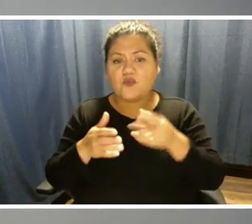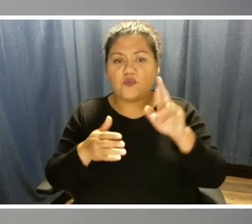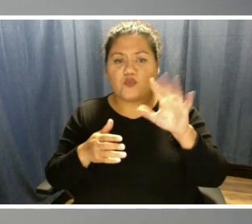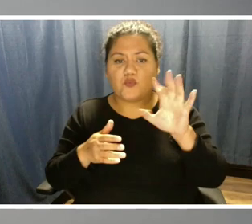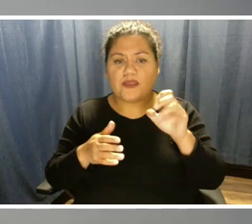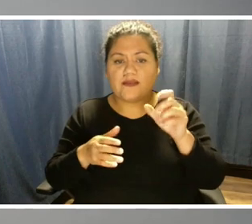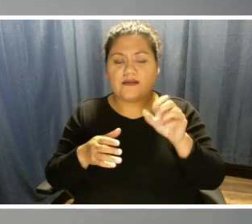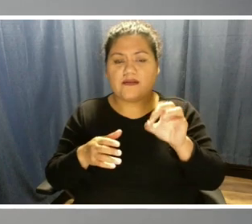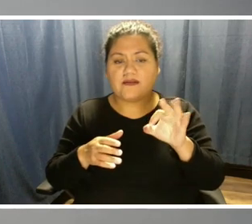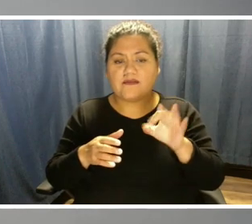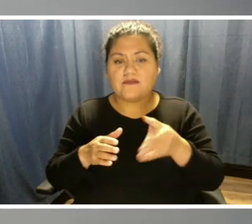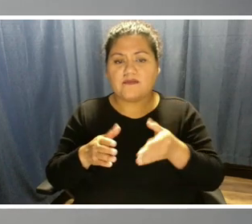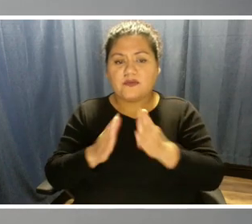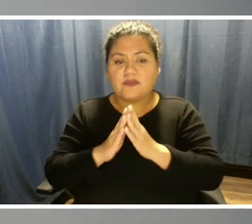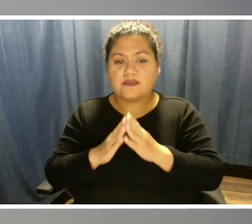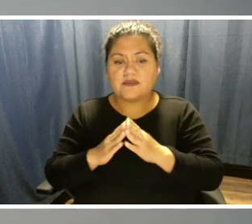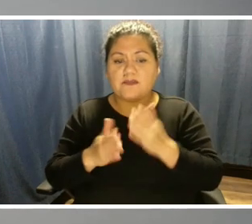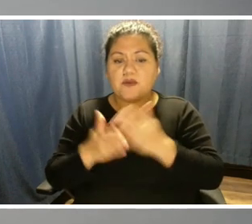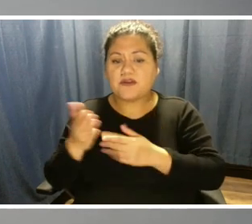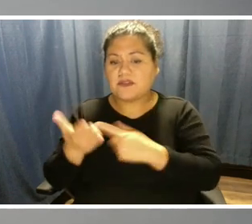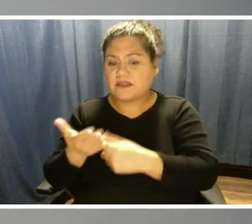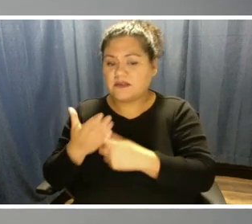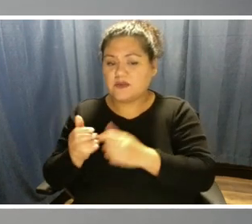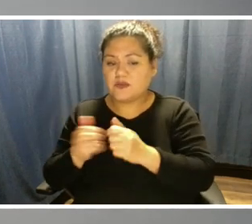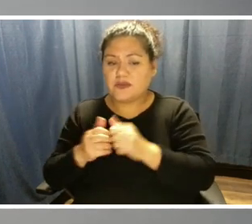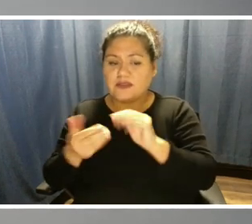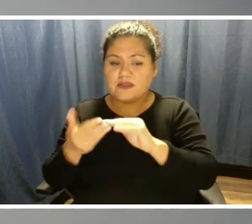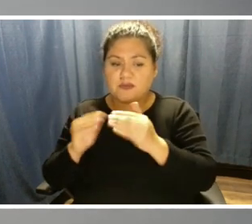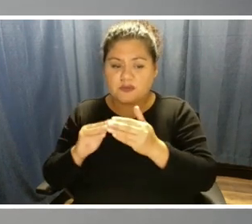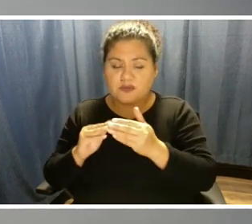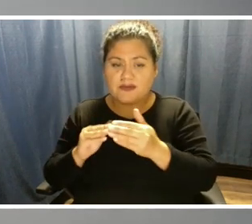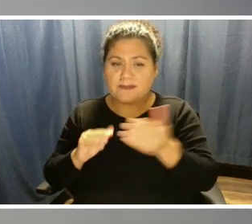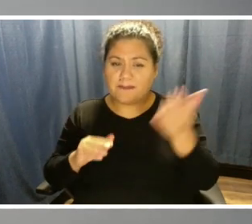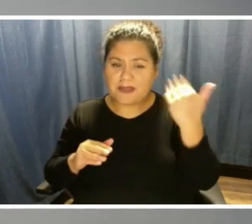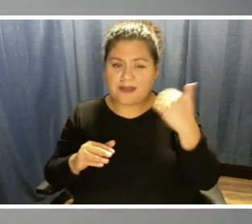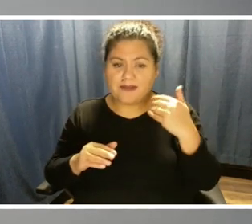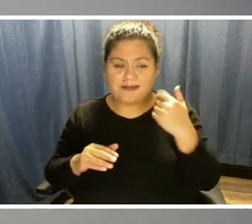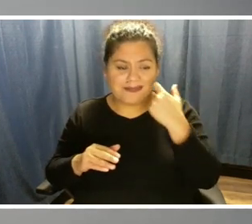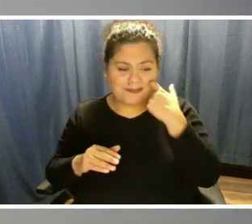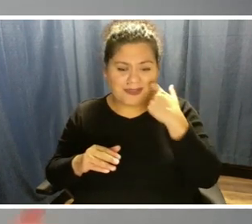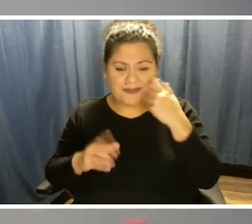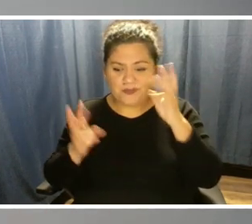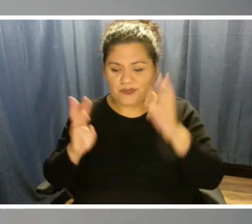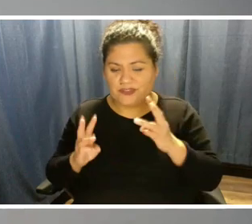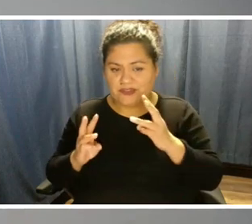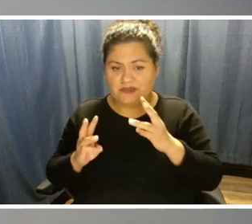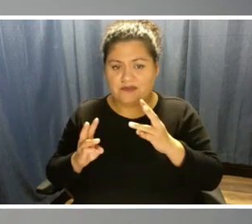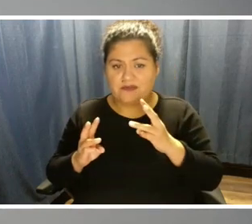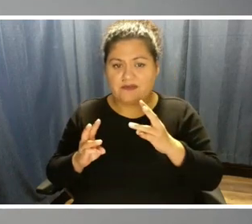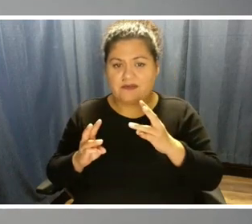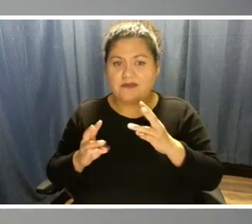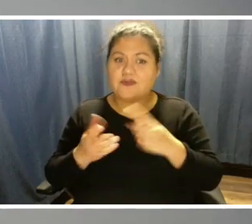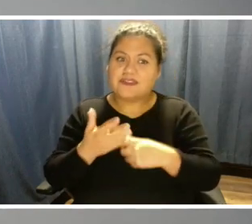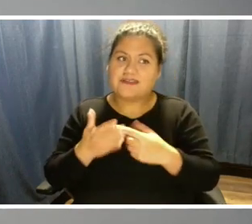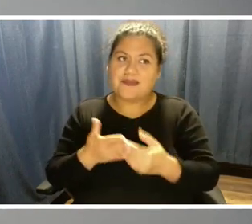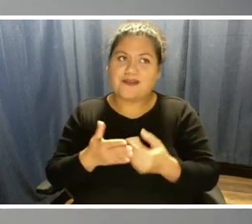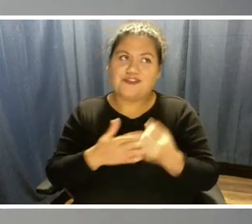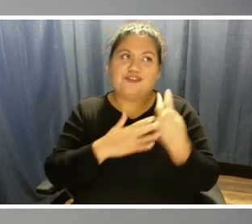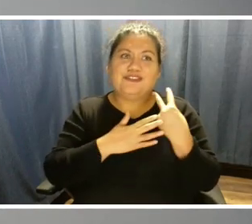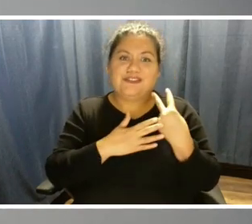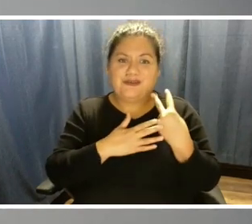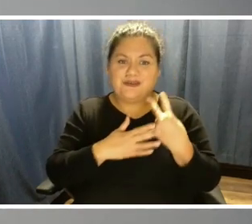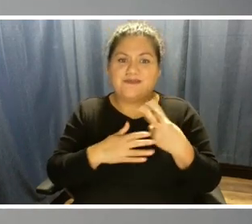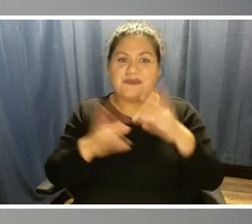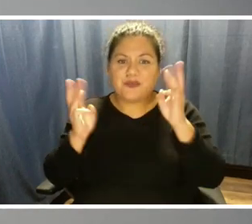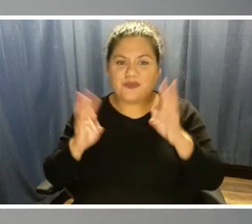the conversation we had with community, you know, back in this winter that we just passed was about the previous winter, winter storm Uri. So when Benny